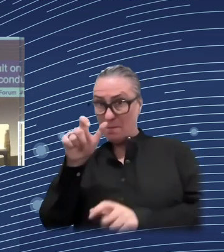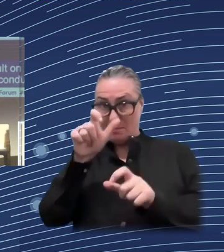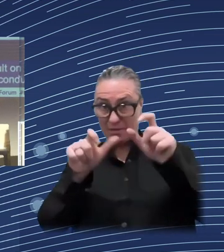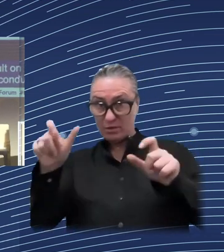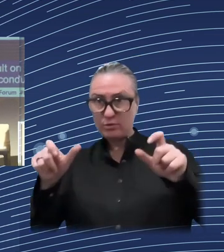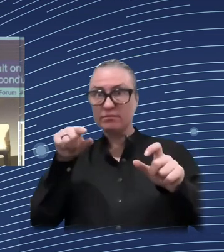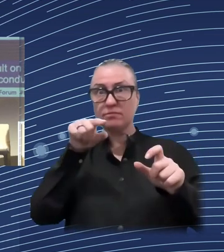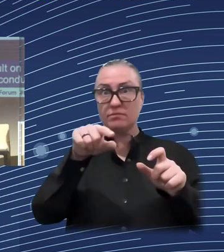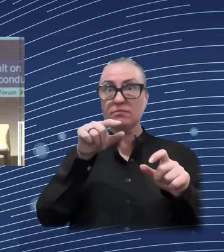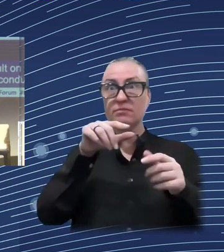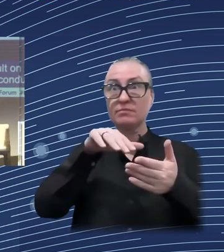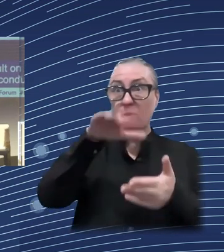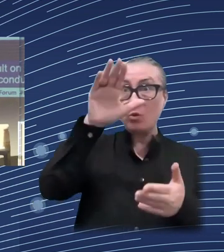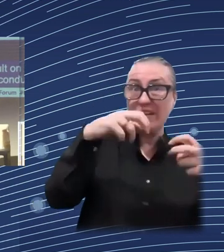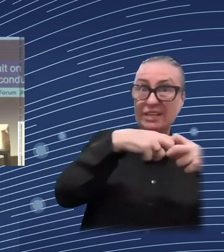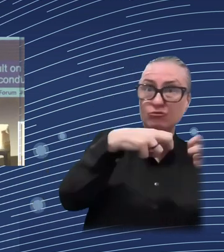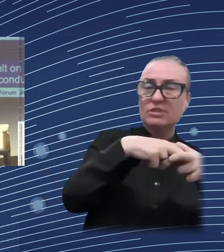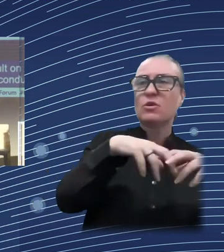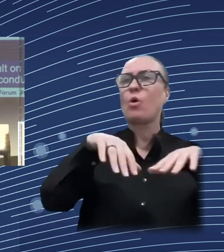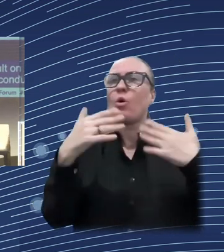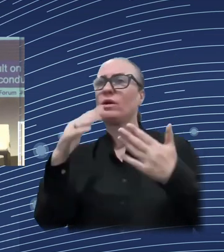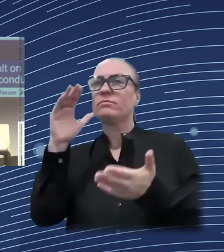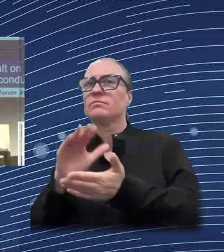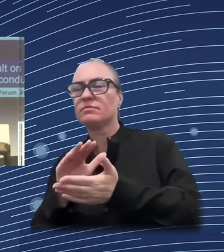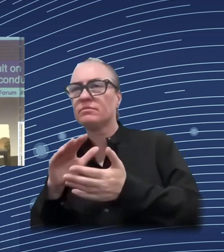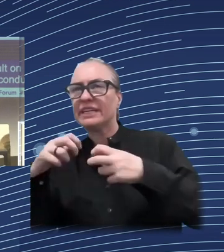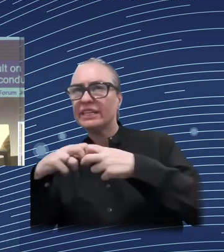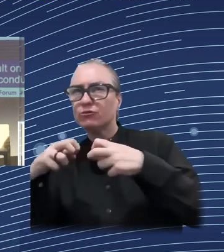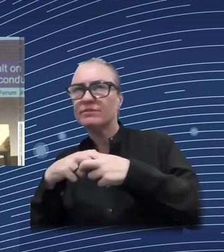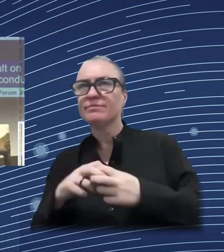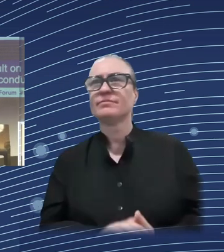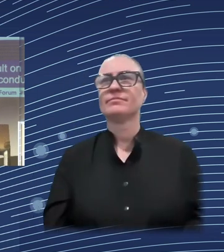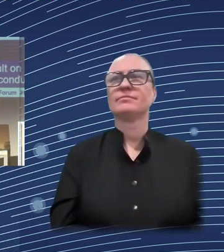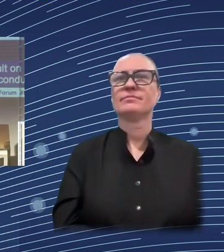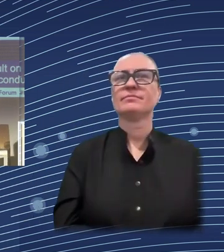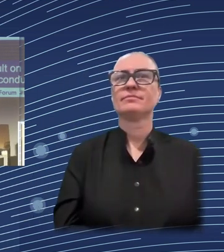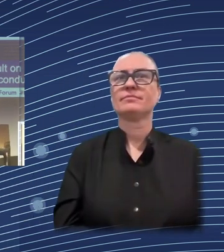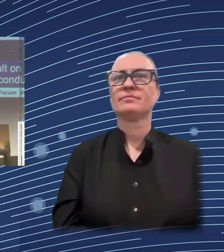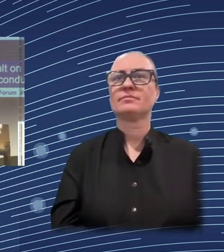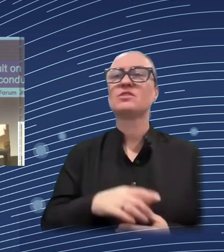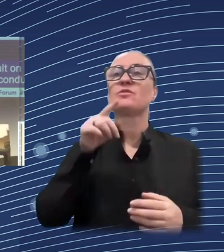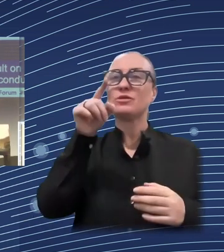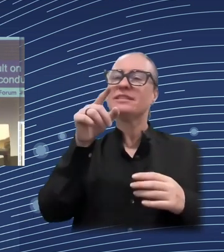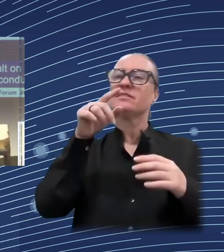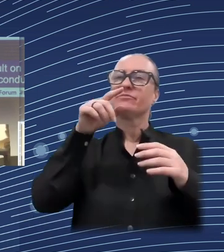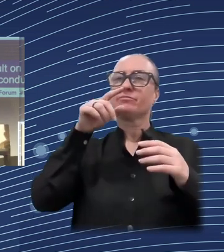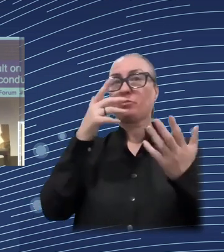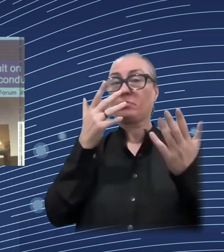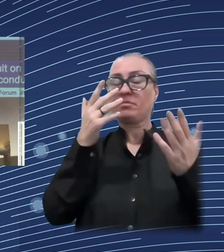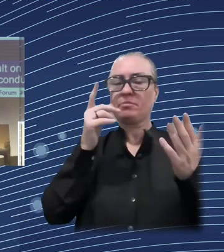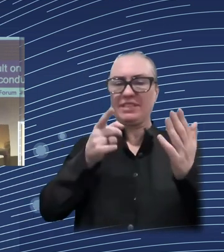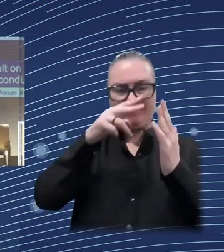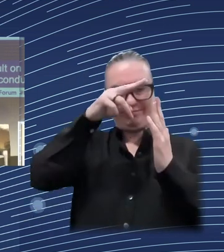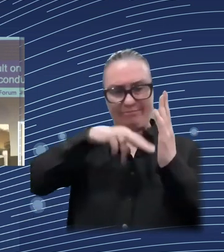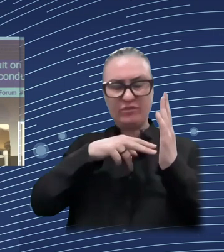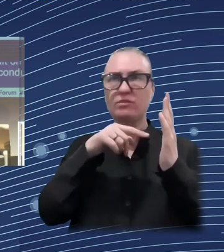a study on the impact of digitalization on poverty